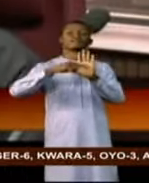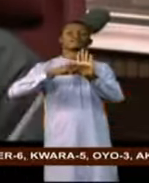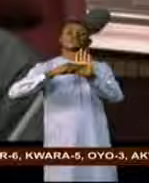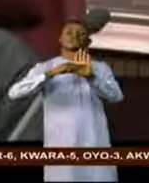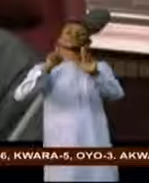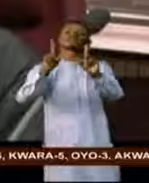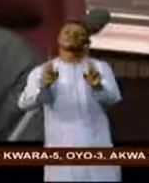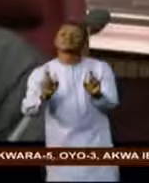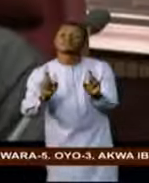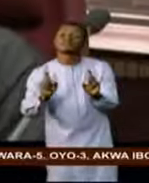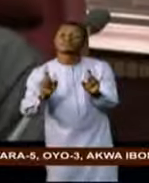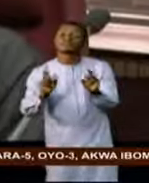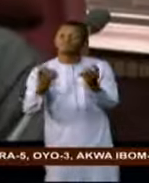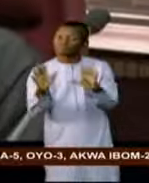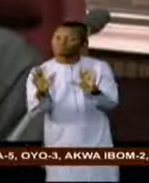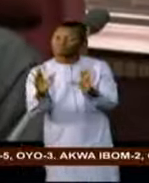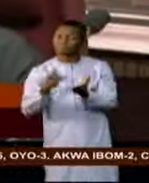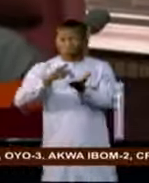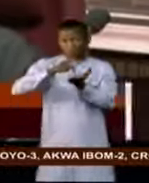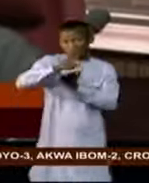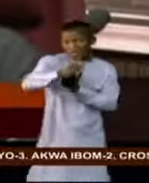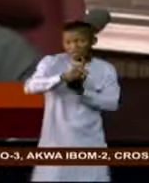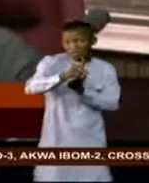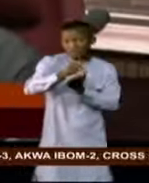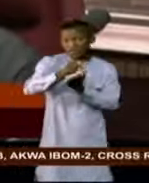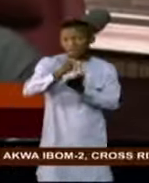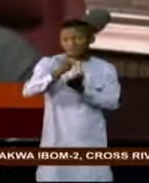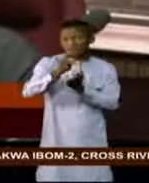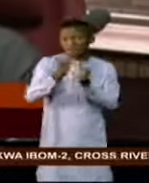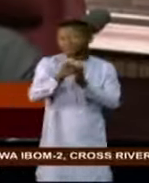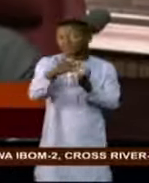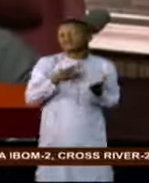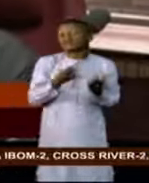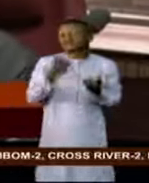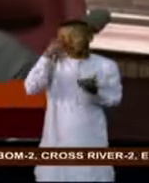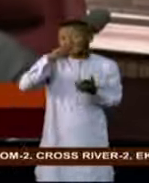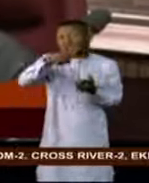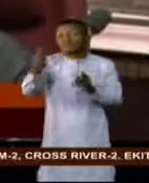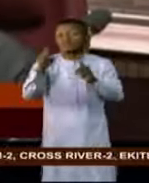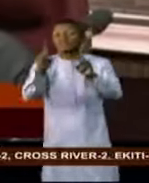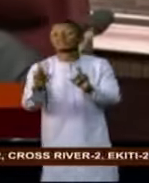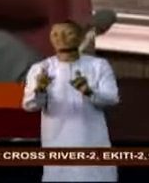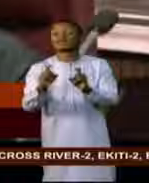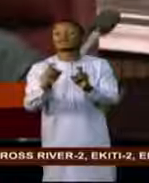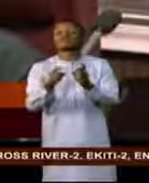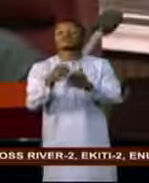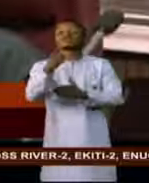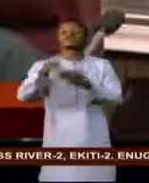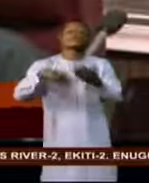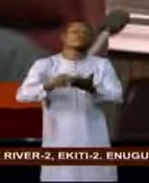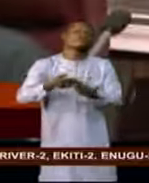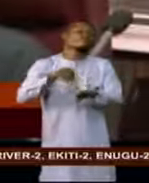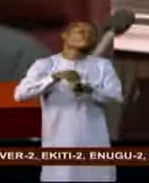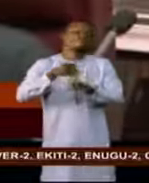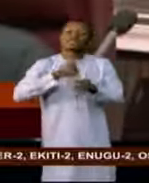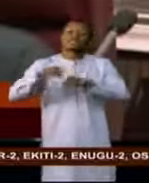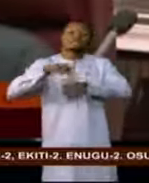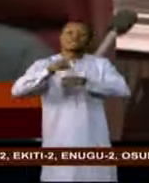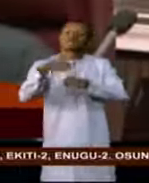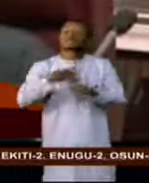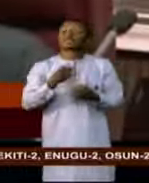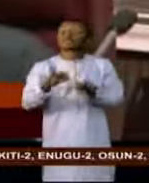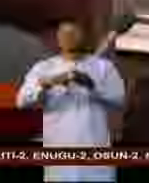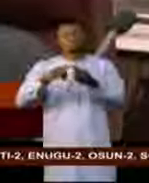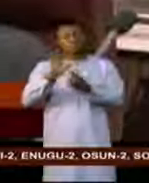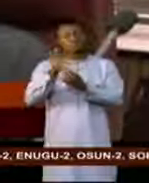and then pay, if you like, for another test on arrival at any time you like to confirm